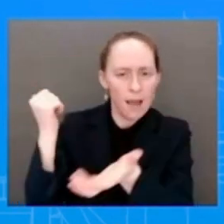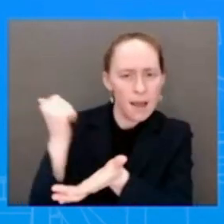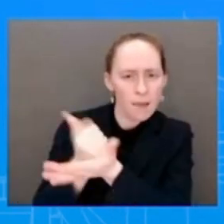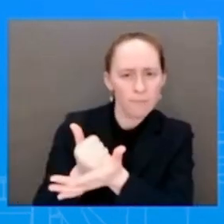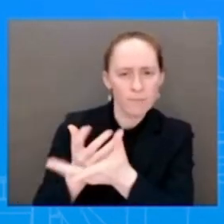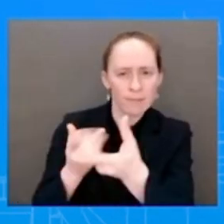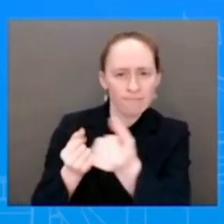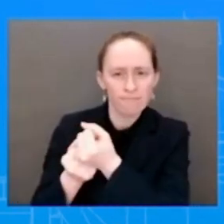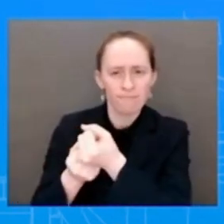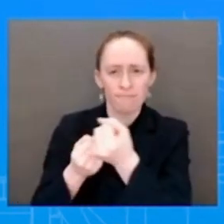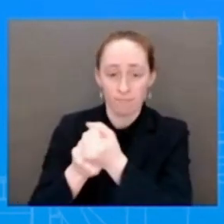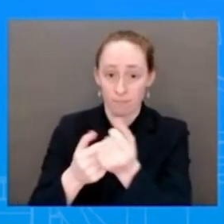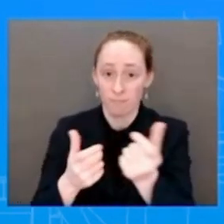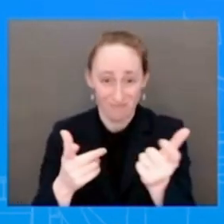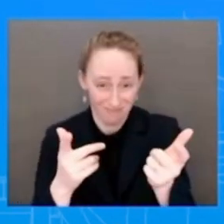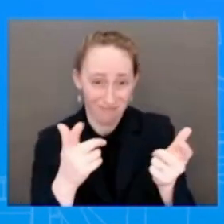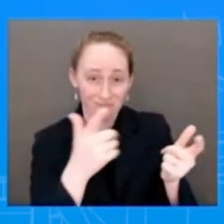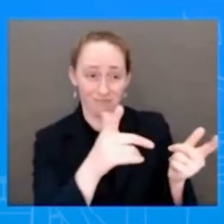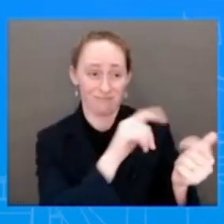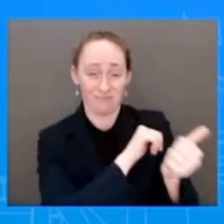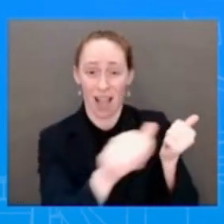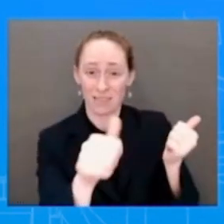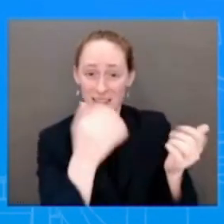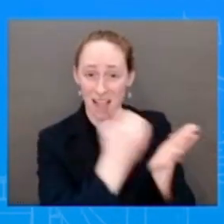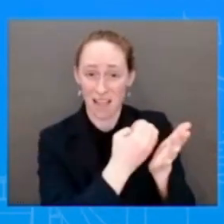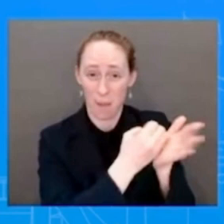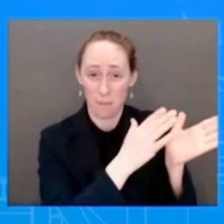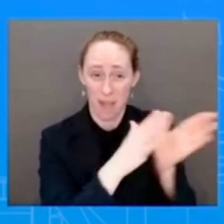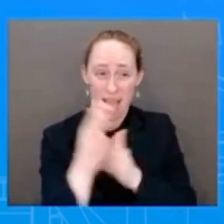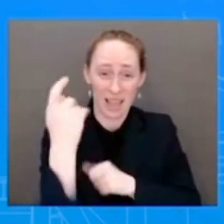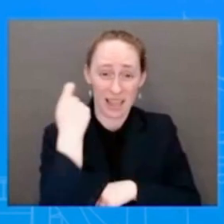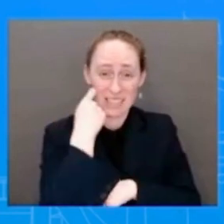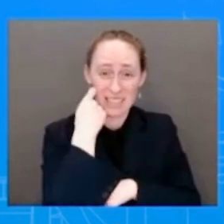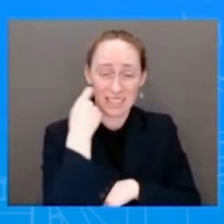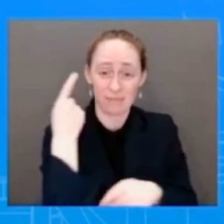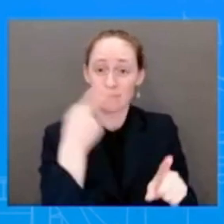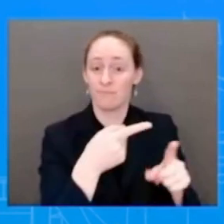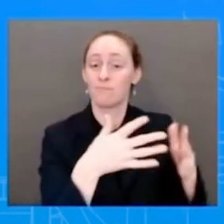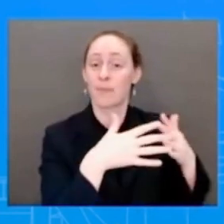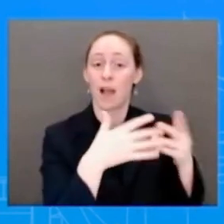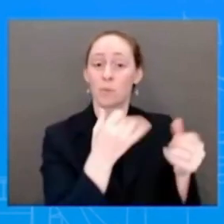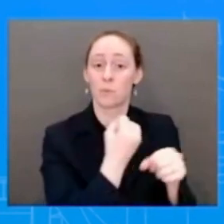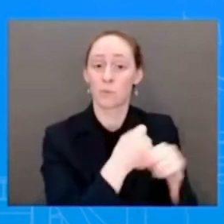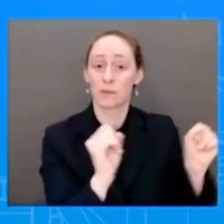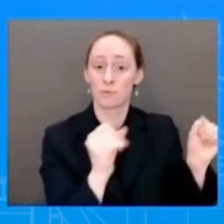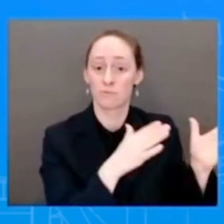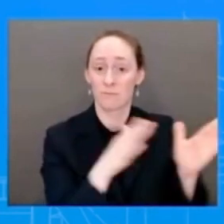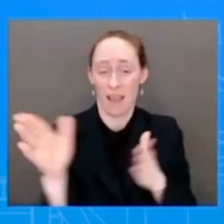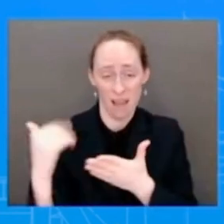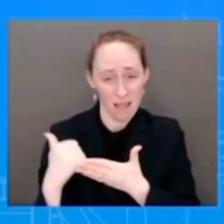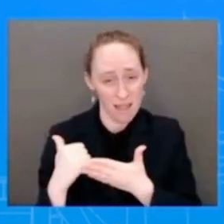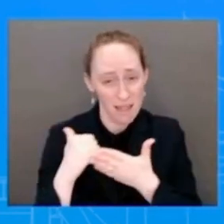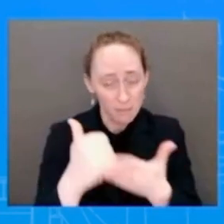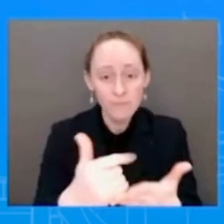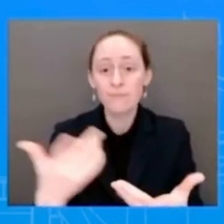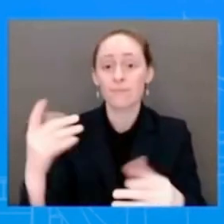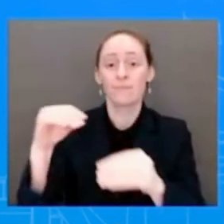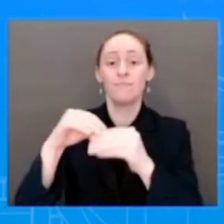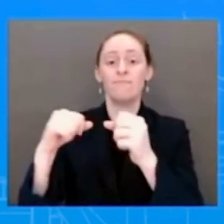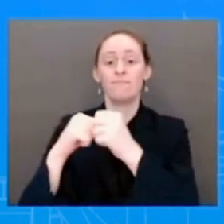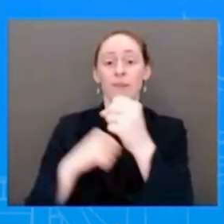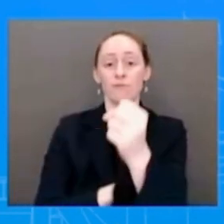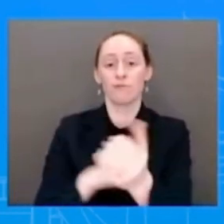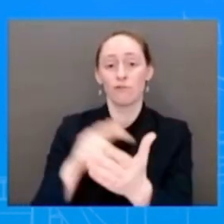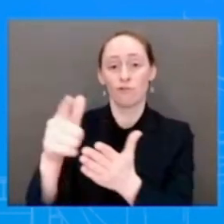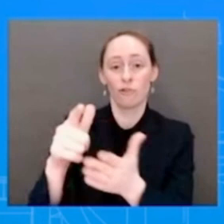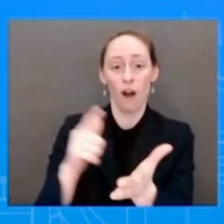the American Rescue Plan, which brought our economy back from the brink, the bipartisan infrastructure law, the most significant